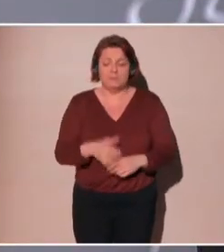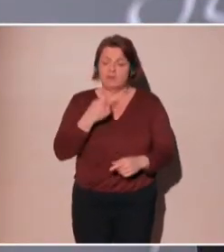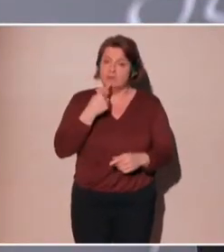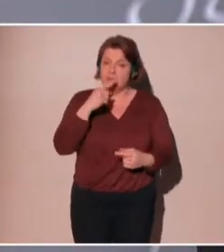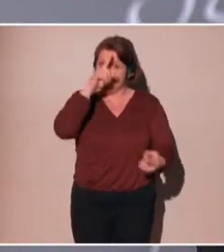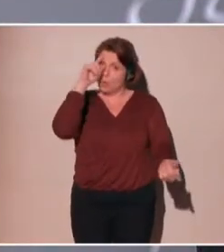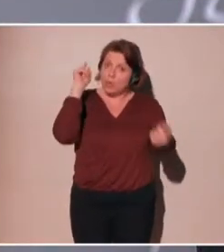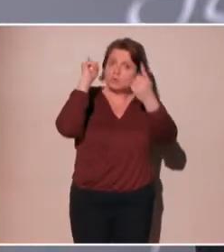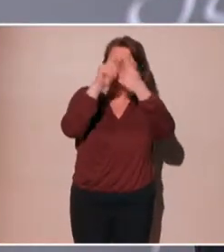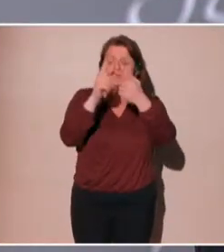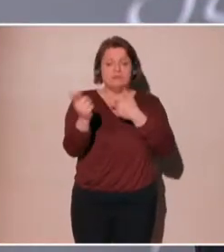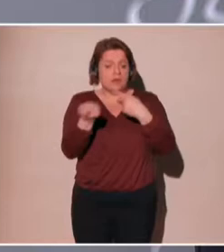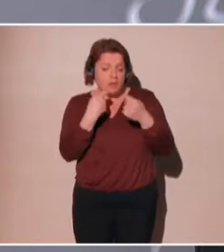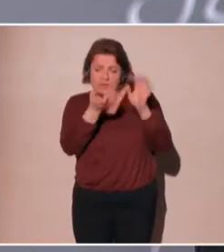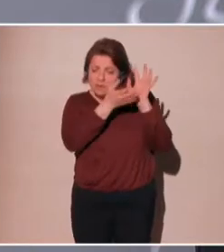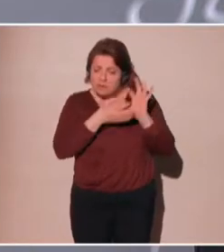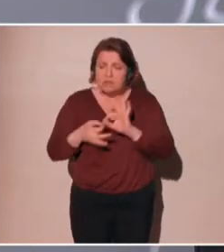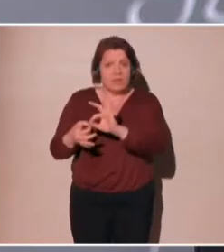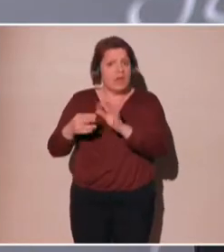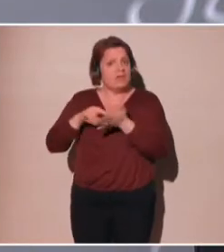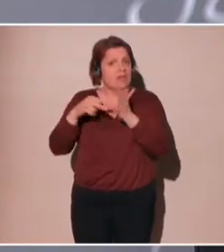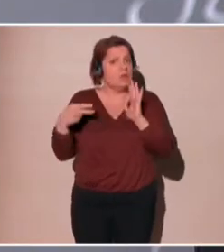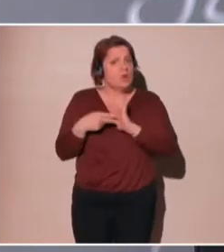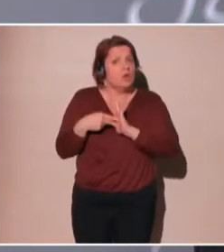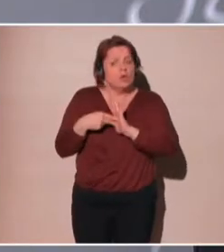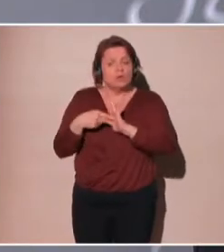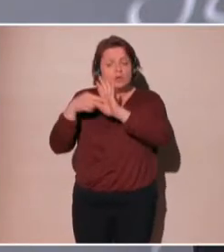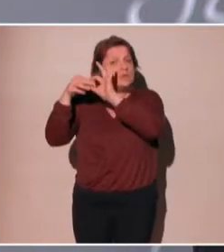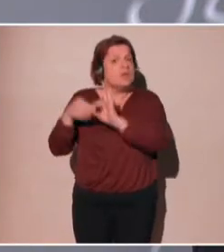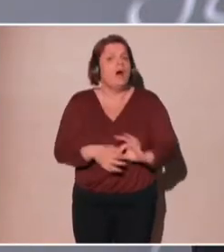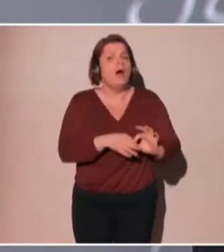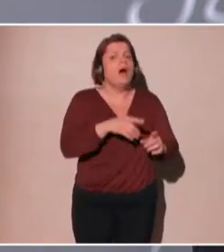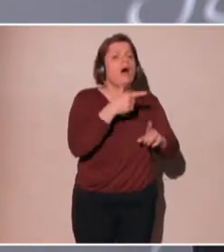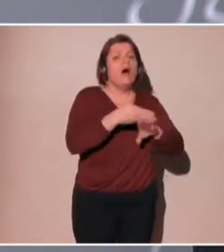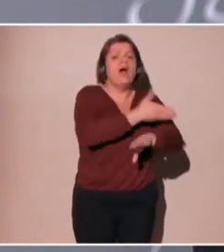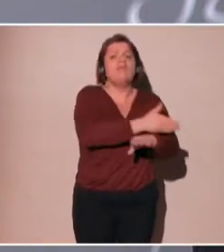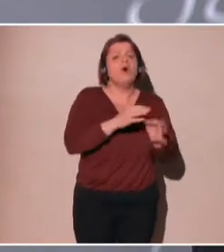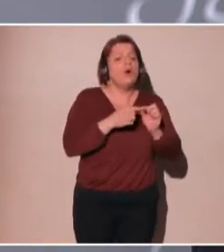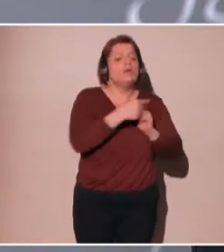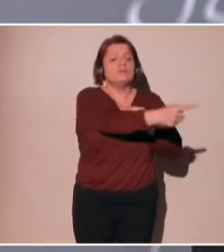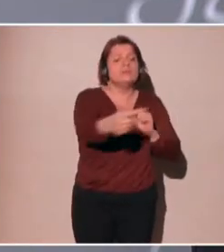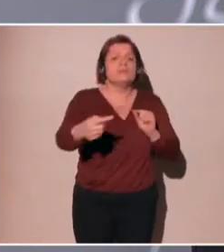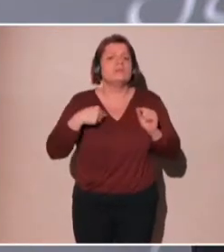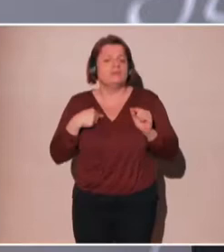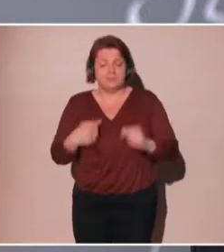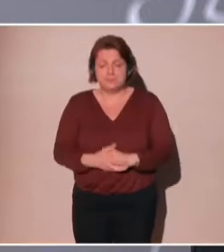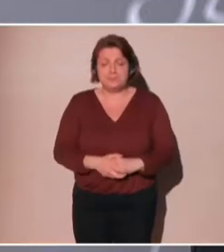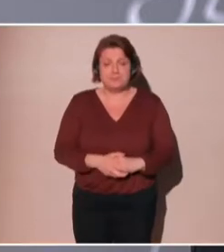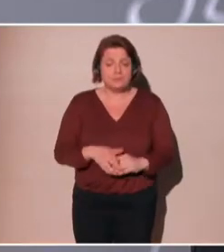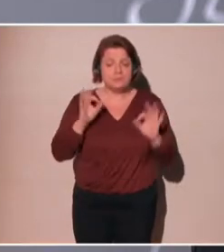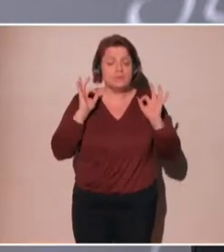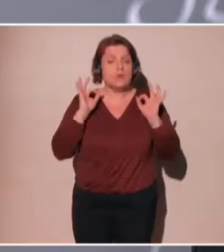paradigms we had before. The idea of repatriating your data means that you can have a paradigm shift.